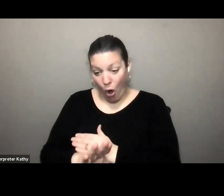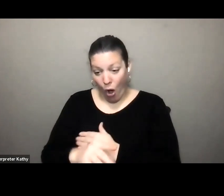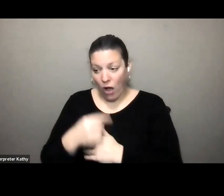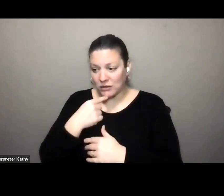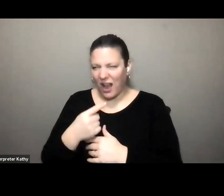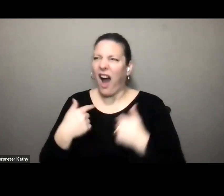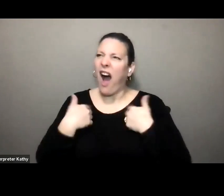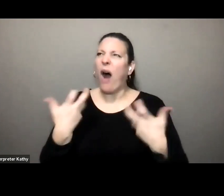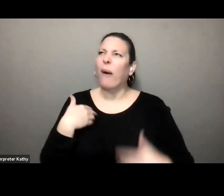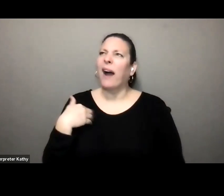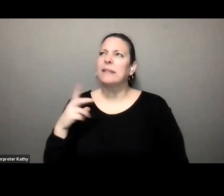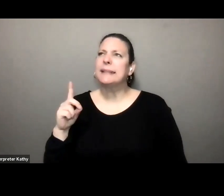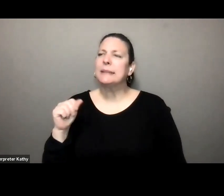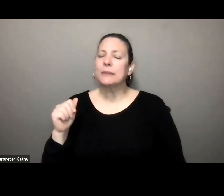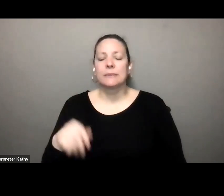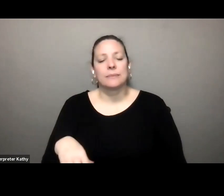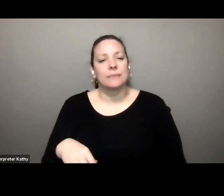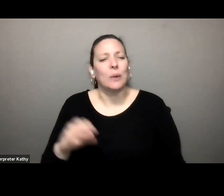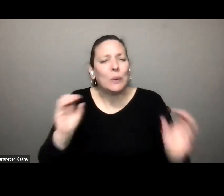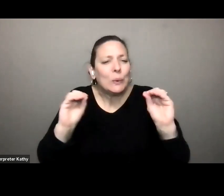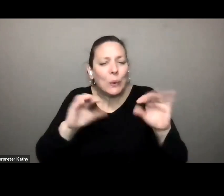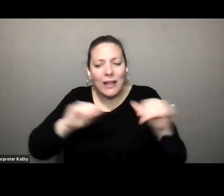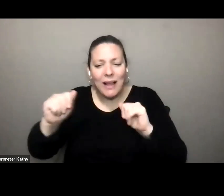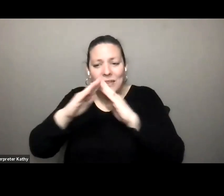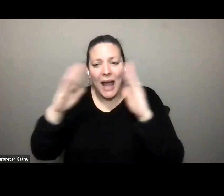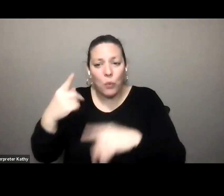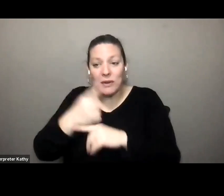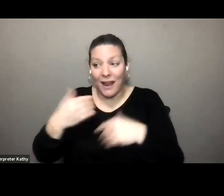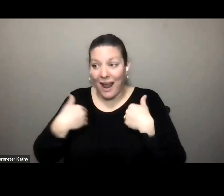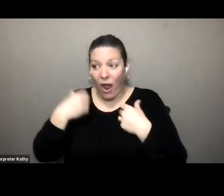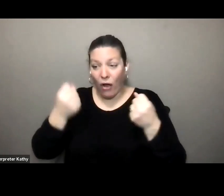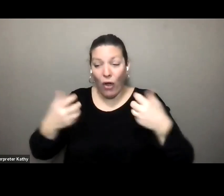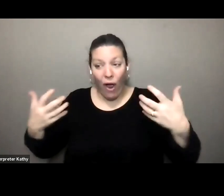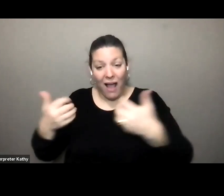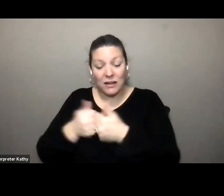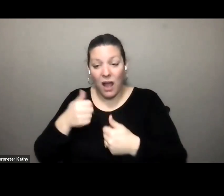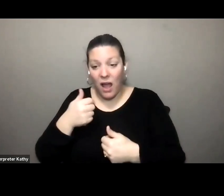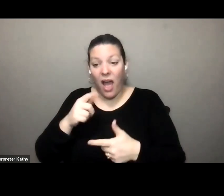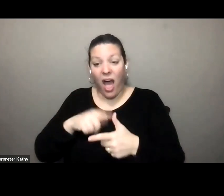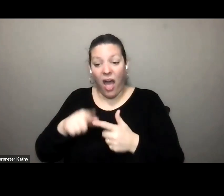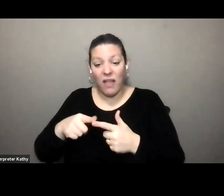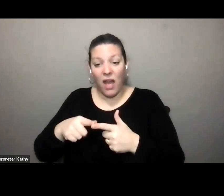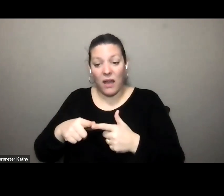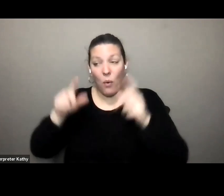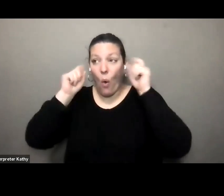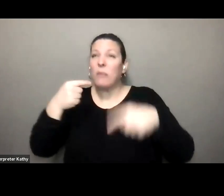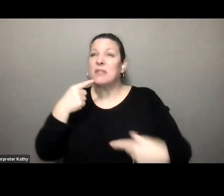have a disability or nobody left their house one day and got into an automobile accident and said you know when they woke up you know i could have